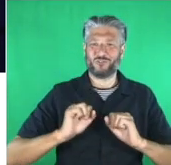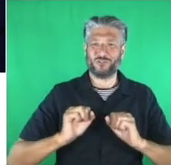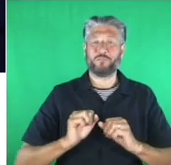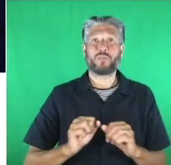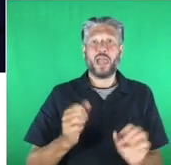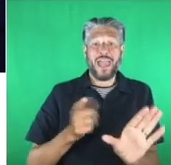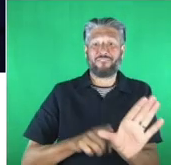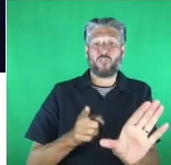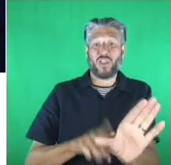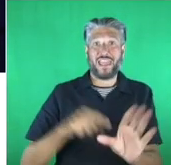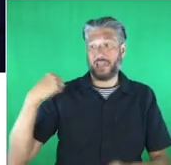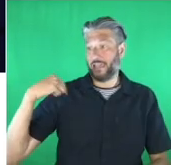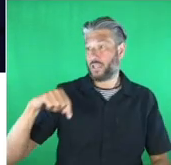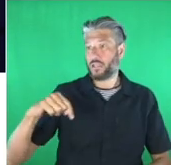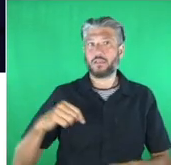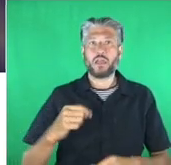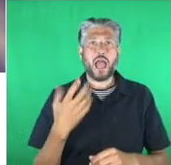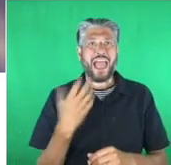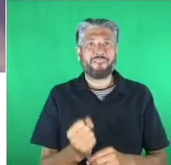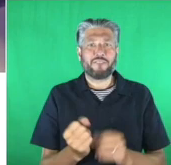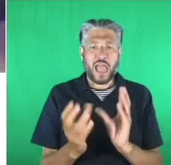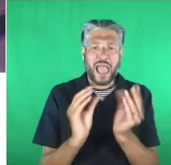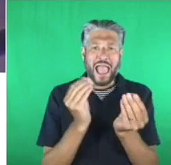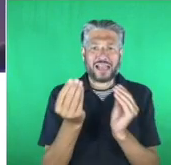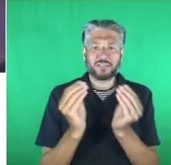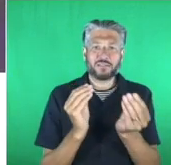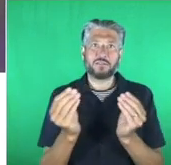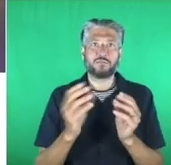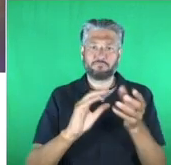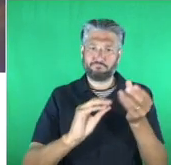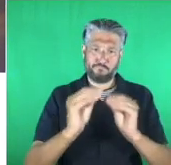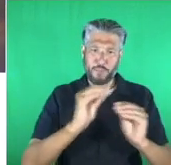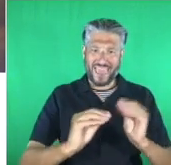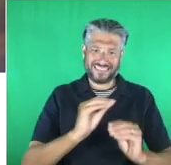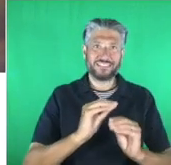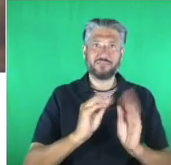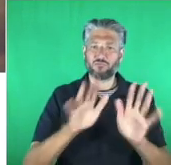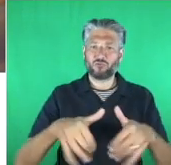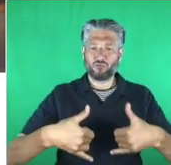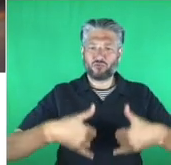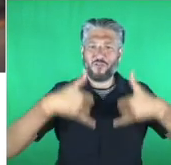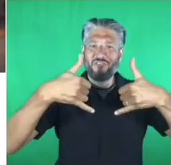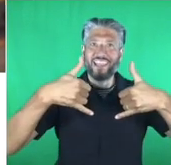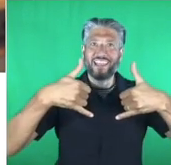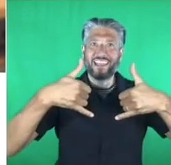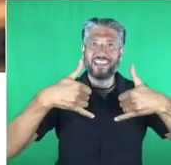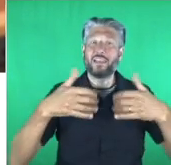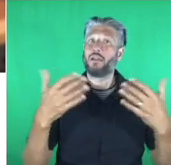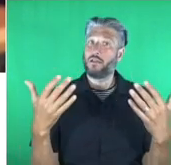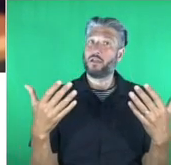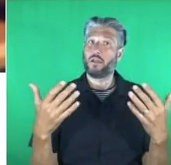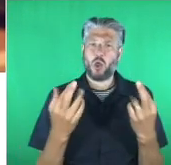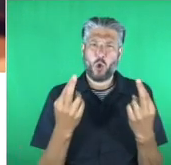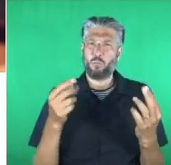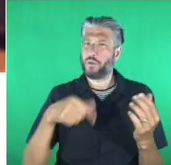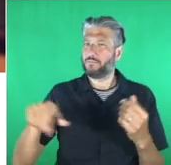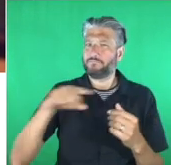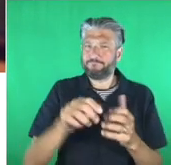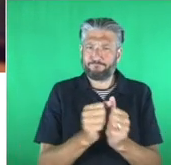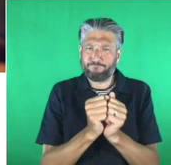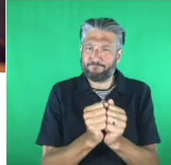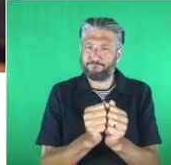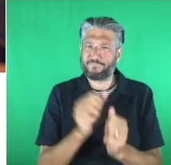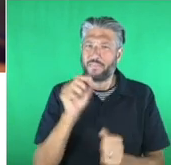trophies using recycled technology we produce something beautiful that we hope will be treasured by the winners now as you can see this year's there are a range of different